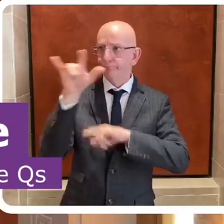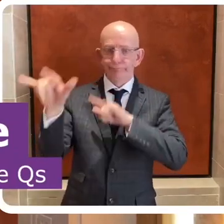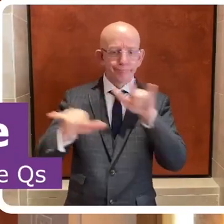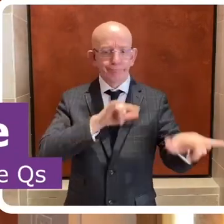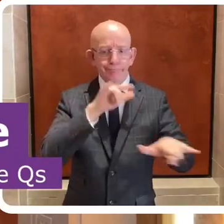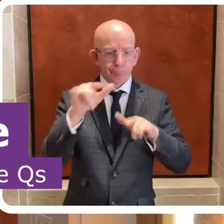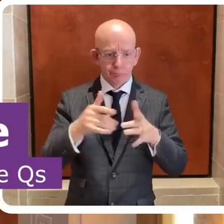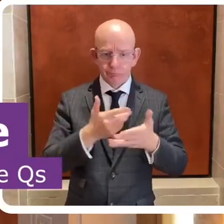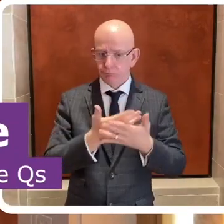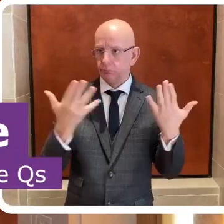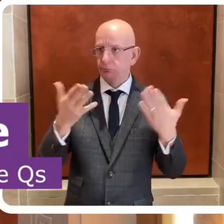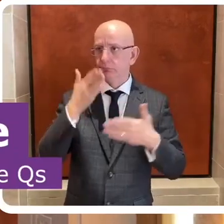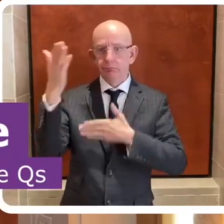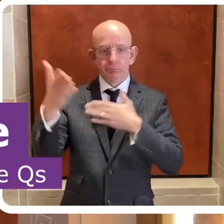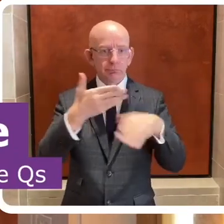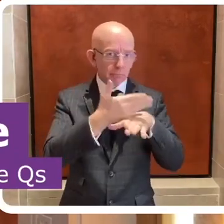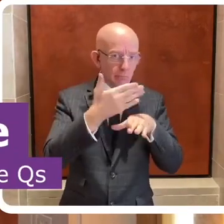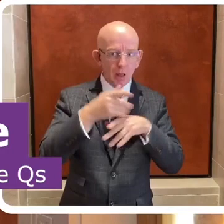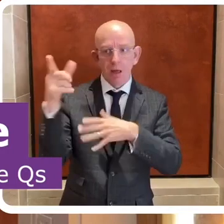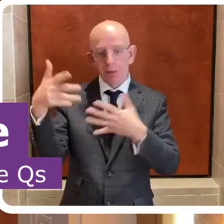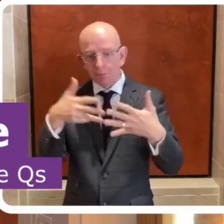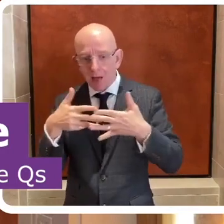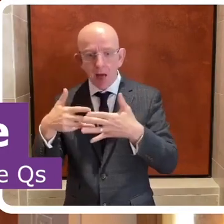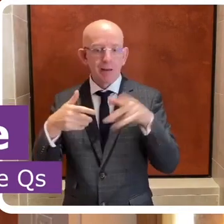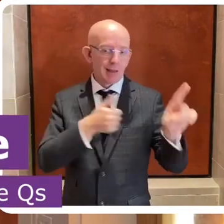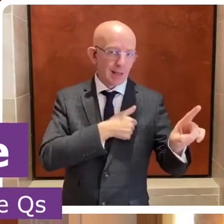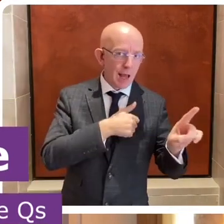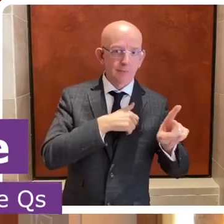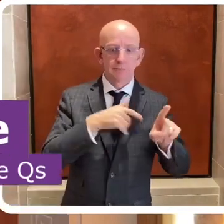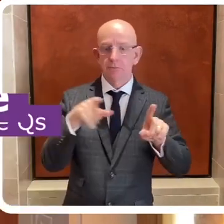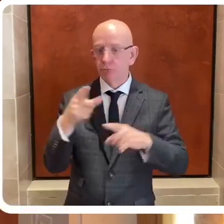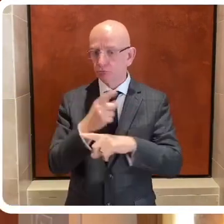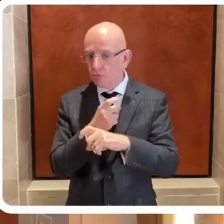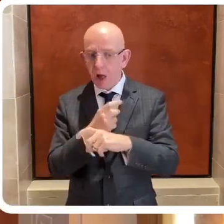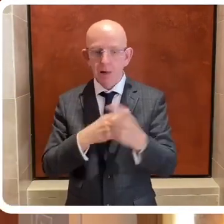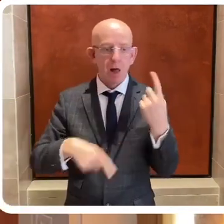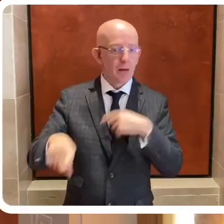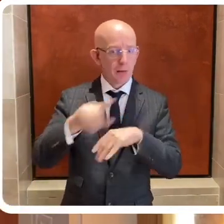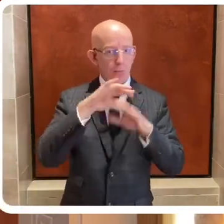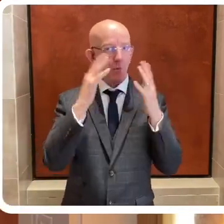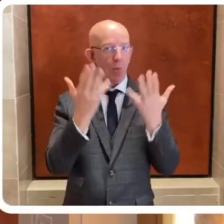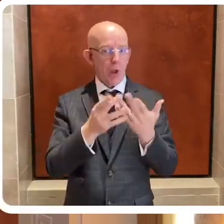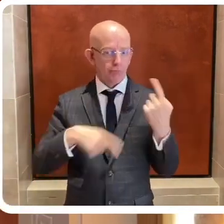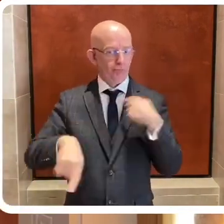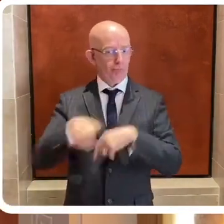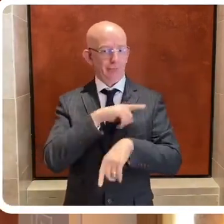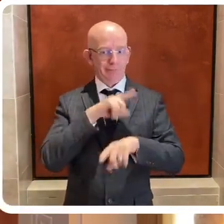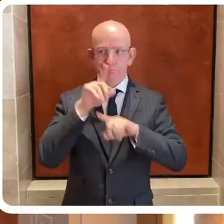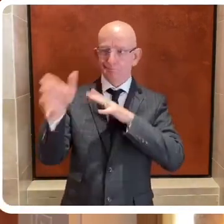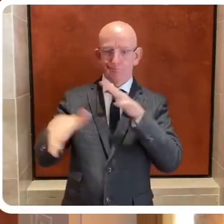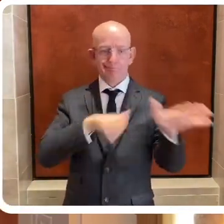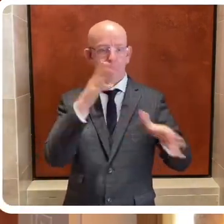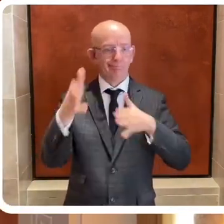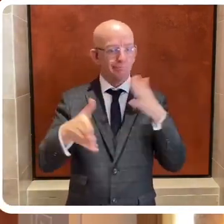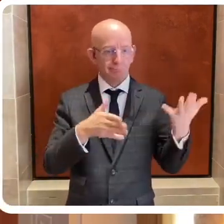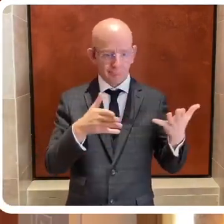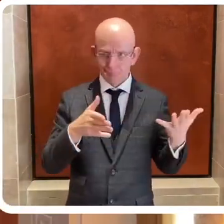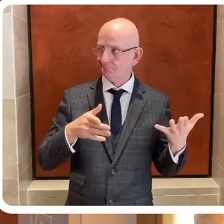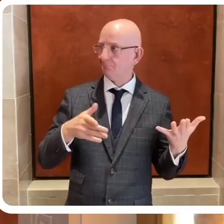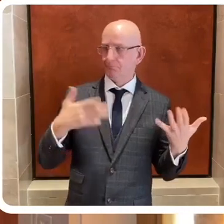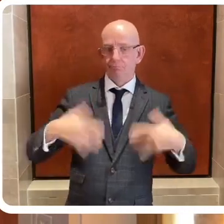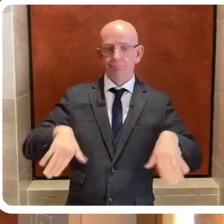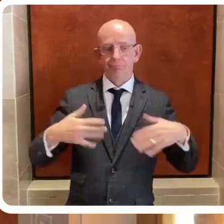celebrate that. And it should also make us cognizant of the fact that the citizens of the world we interact with, though they may be from different